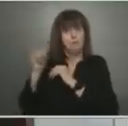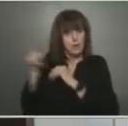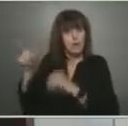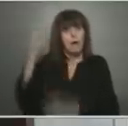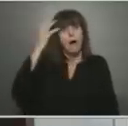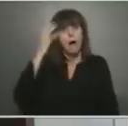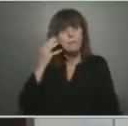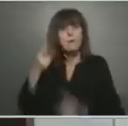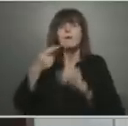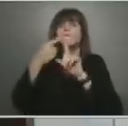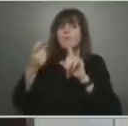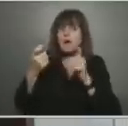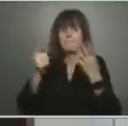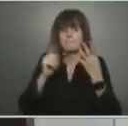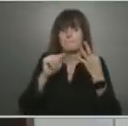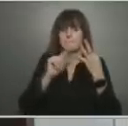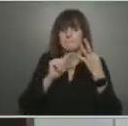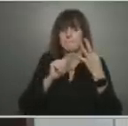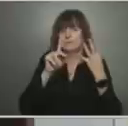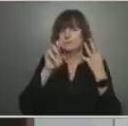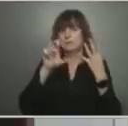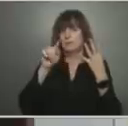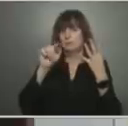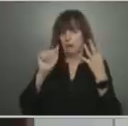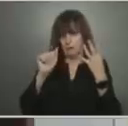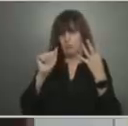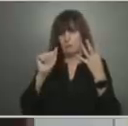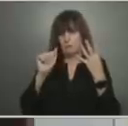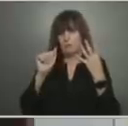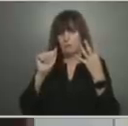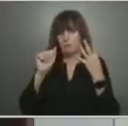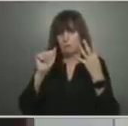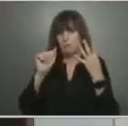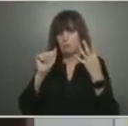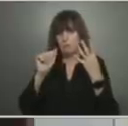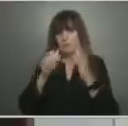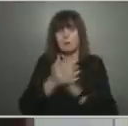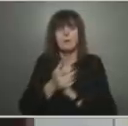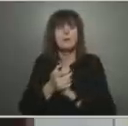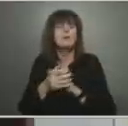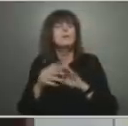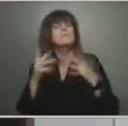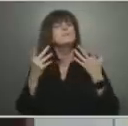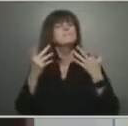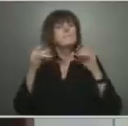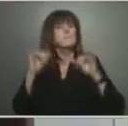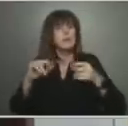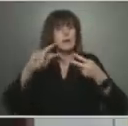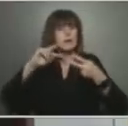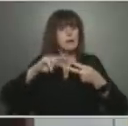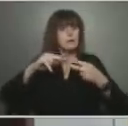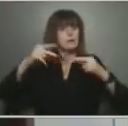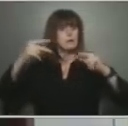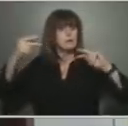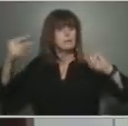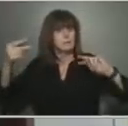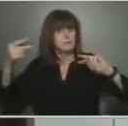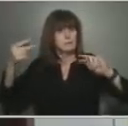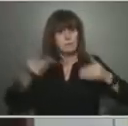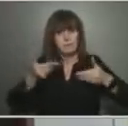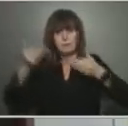And the whole genome sequencing data takes weeks to get back, so we'd have to correlate that with the death certificate to ascertain